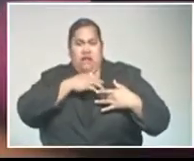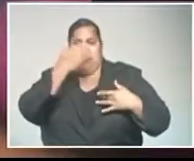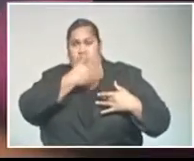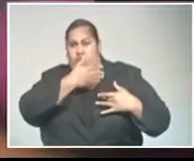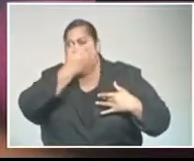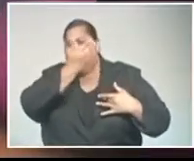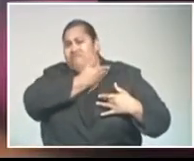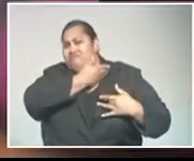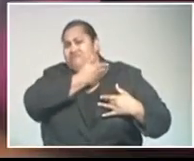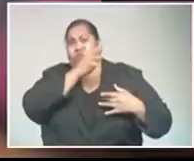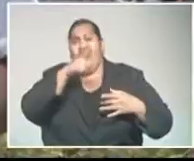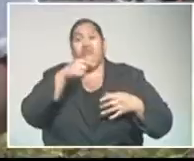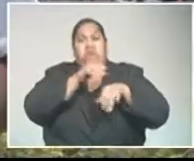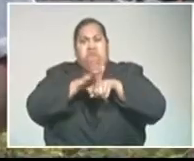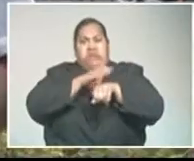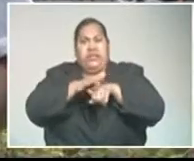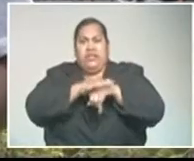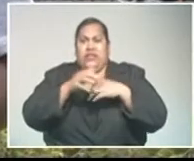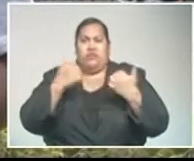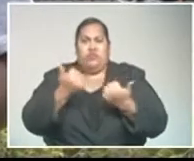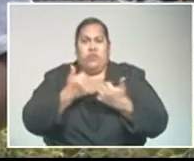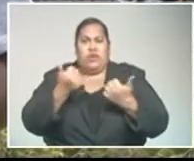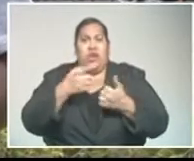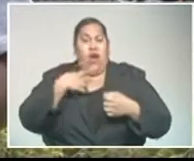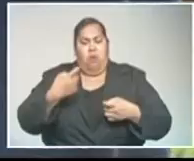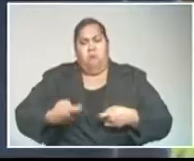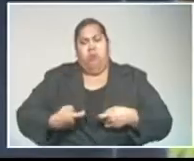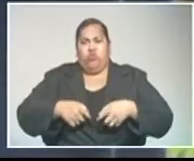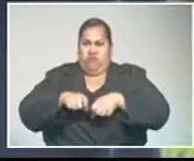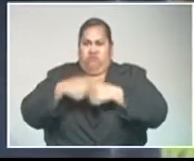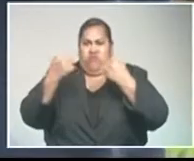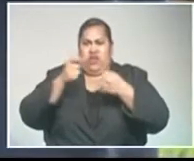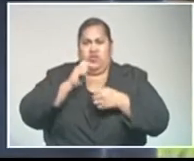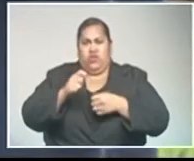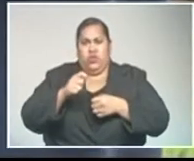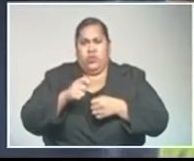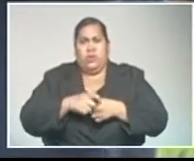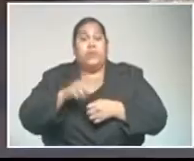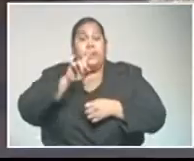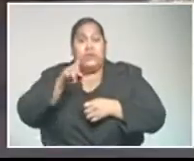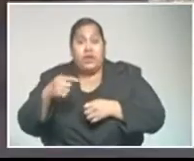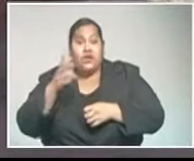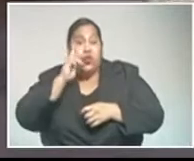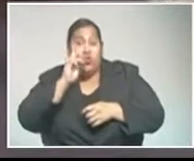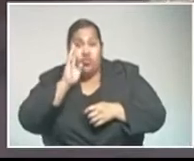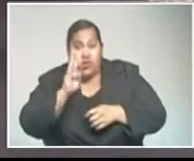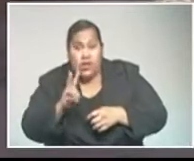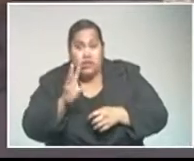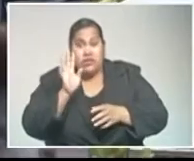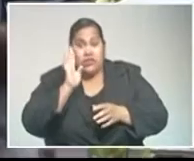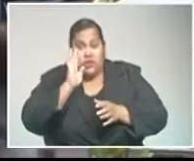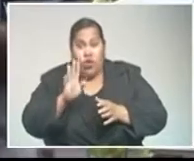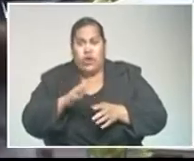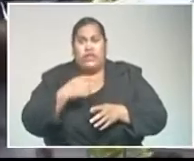the bleeding, and down to the bone is also fractured. Ramoy, a witness, described the traumatic event.